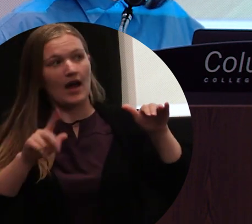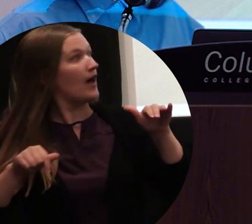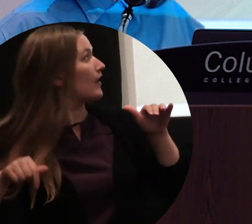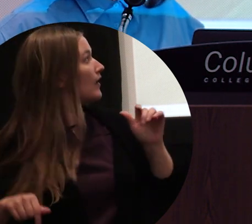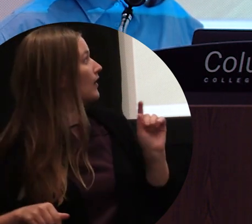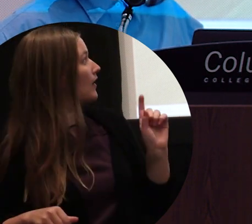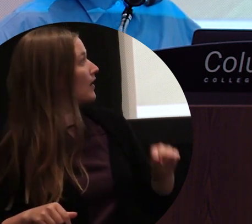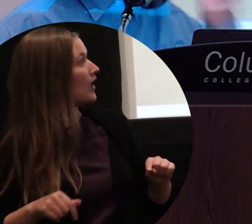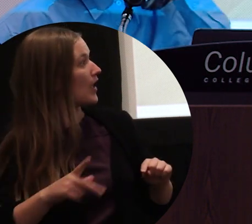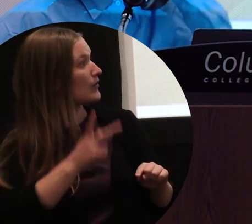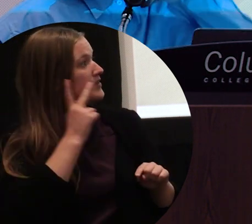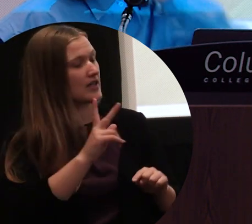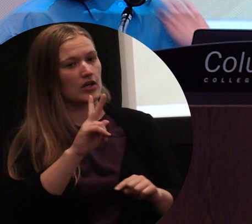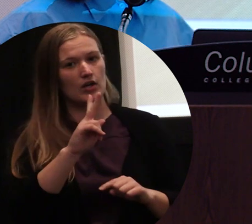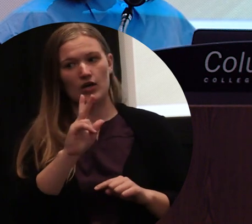and Christine Woods.